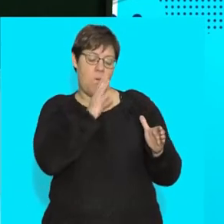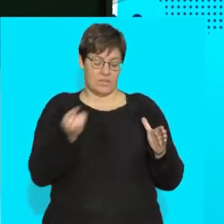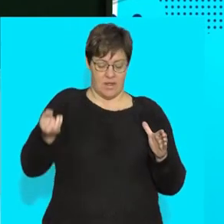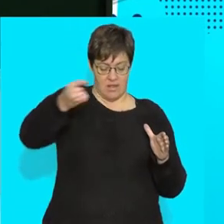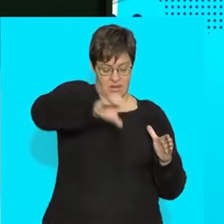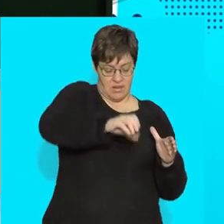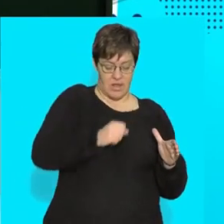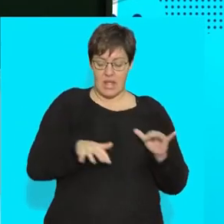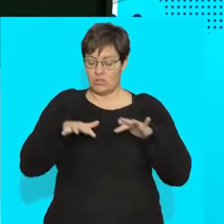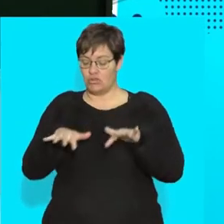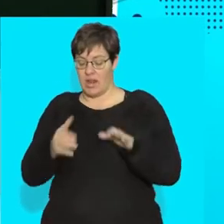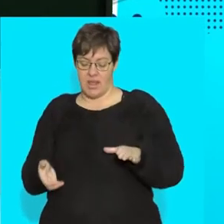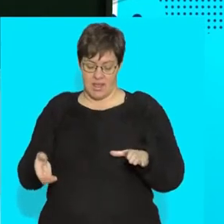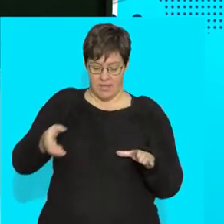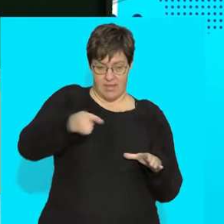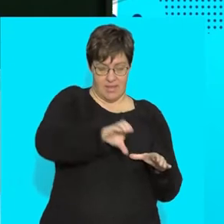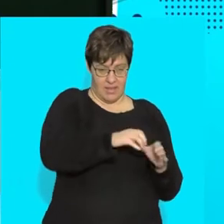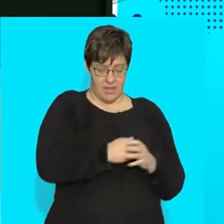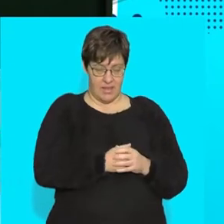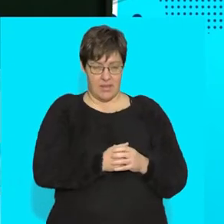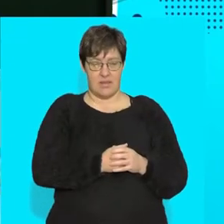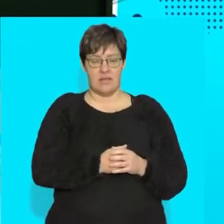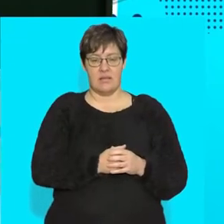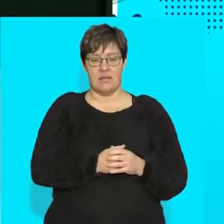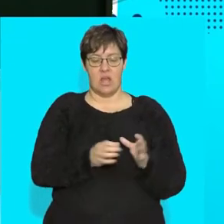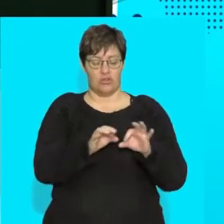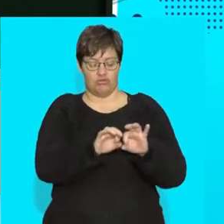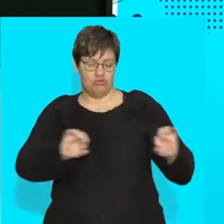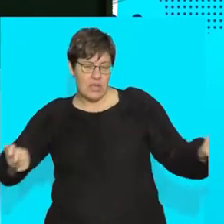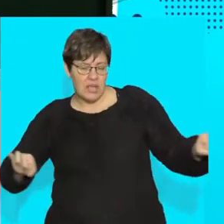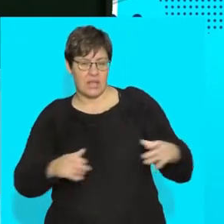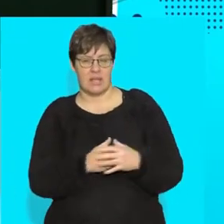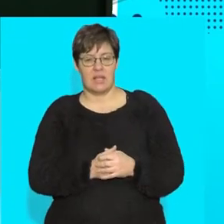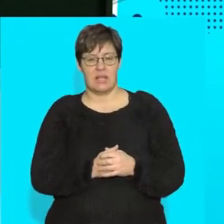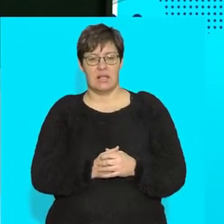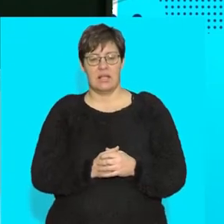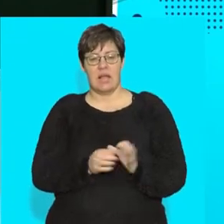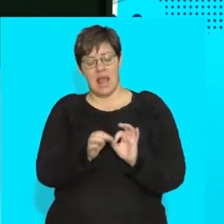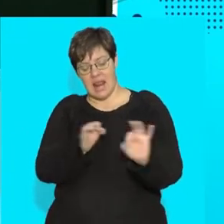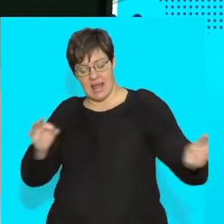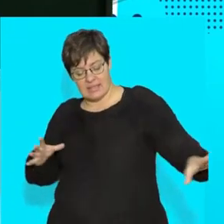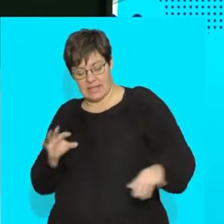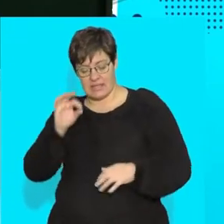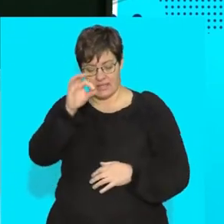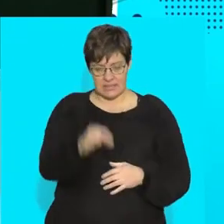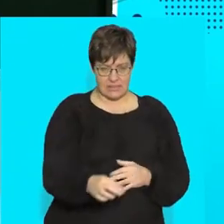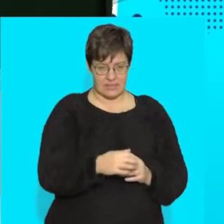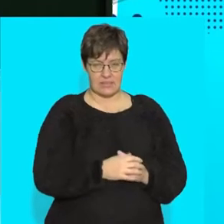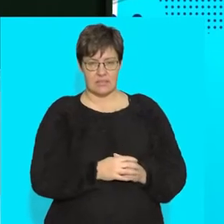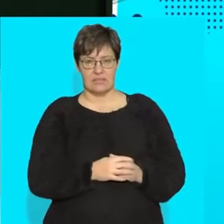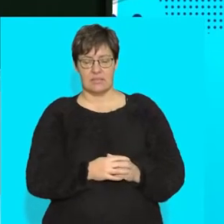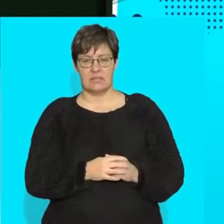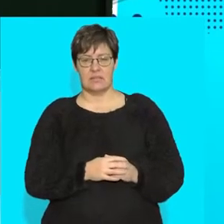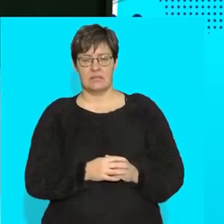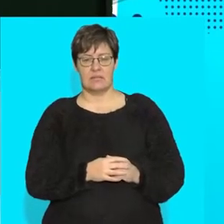want you to put jelly in. Then I want you to put a string in. Then I want you to put an elastic band in. And then I want you to